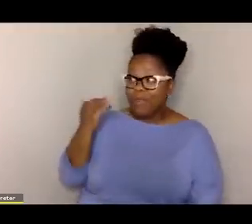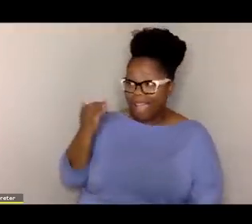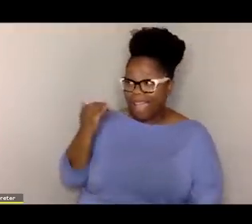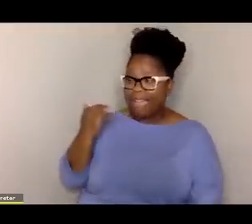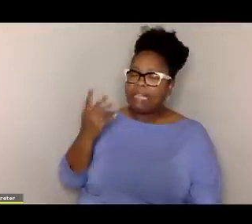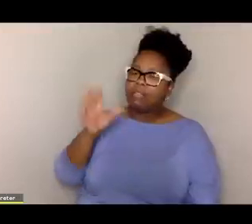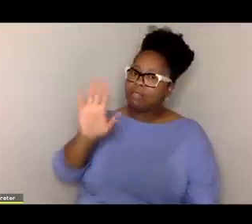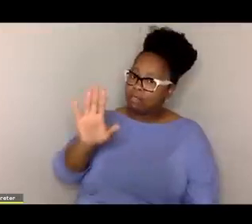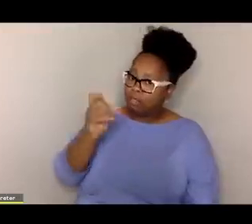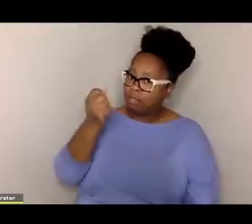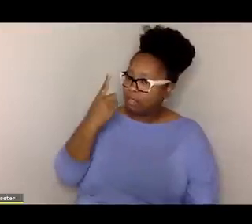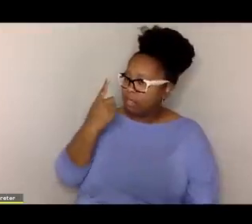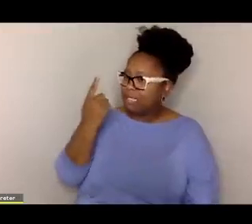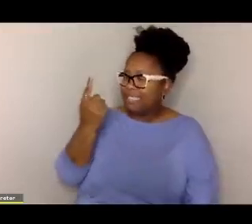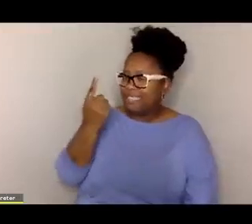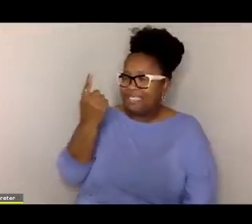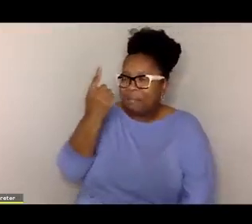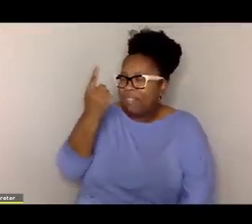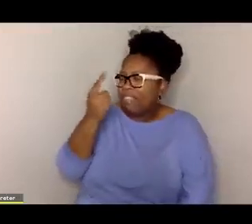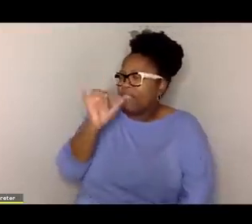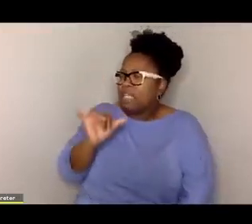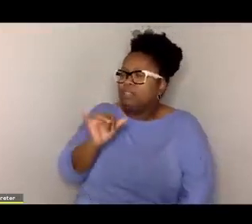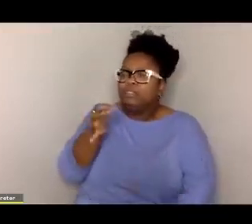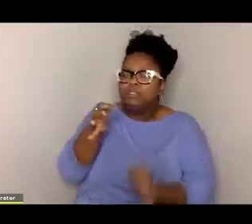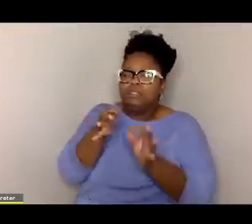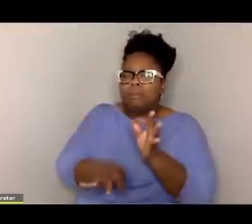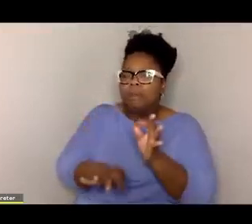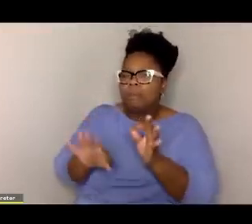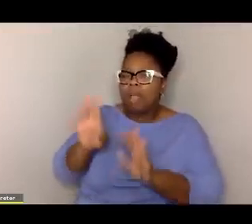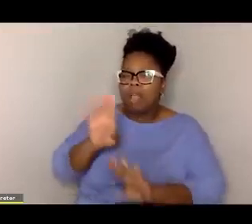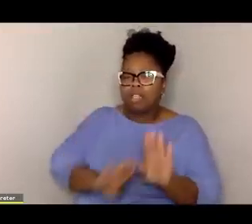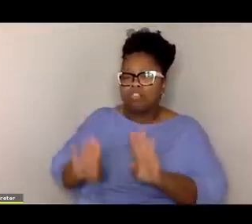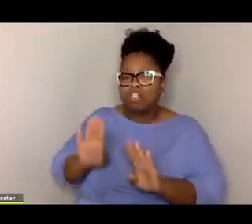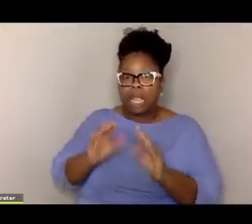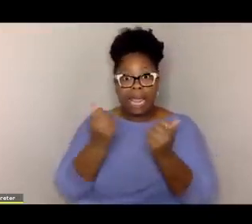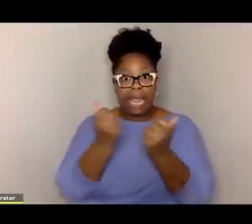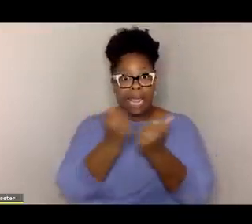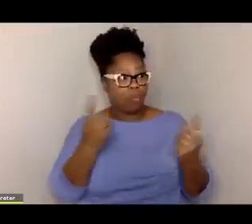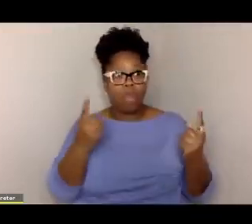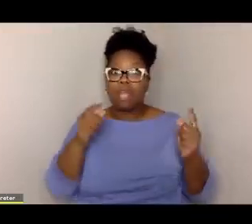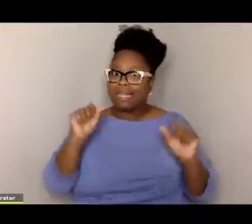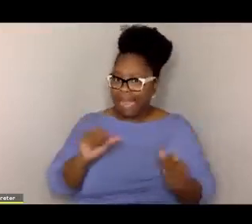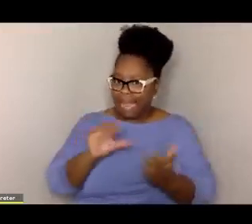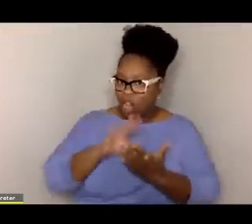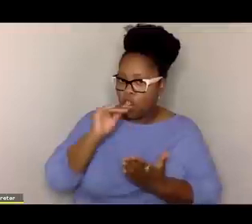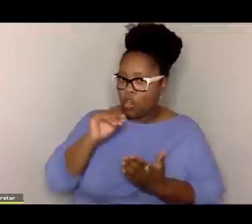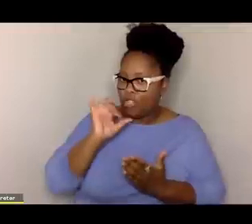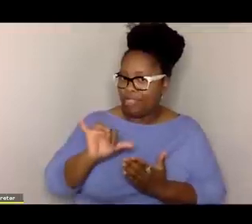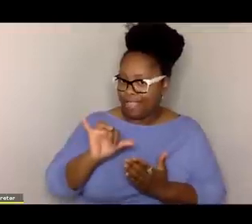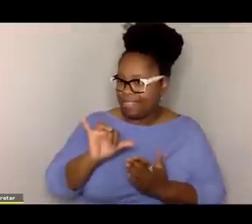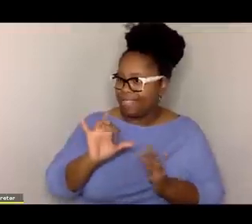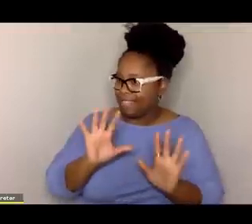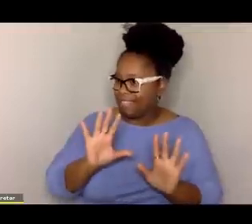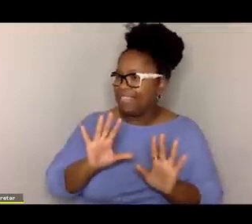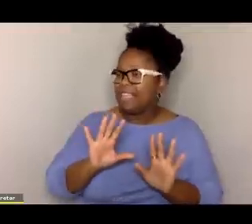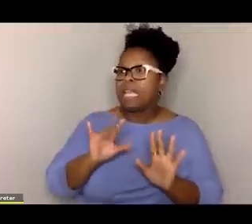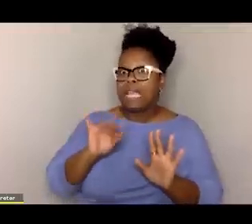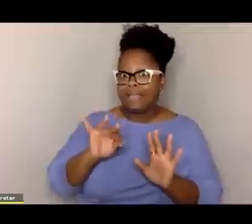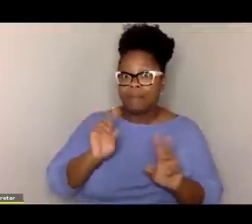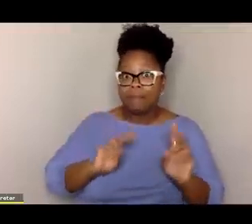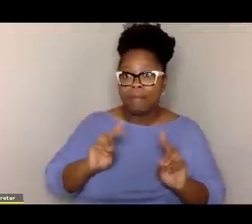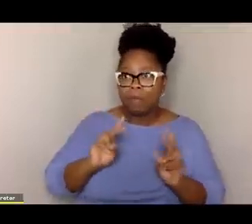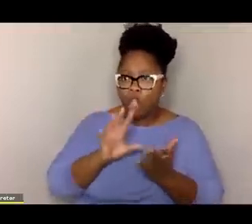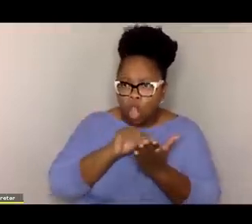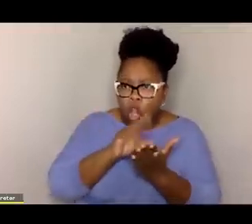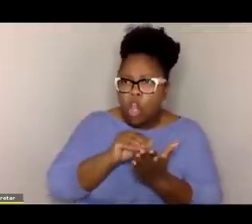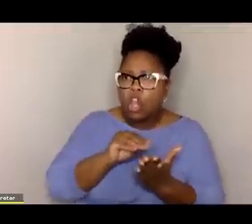the reason that is, and this is something that is just simple biology, and everybody can learn this. And once people do learn this, it